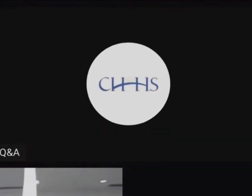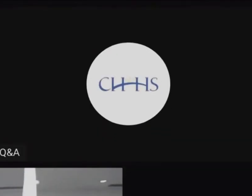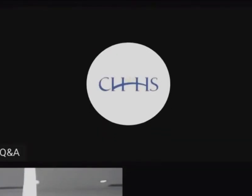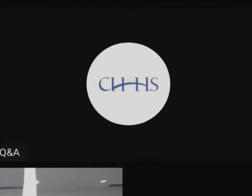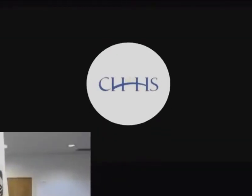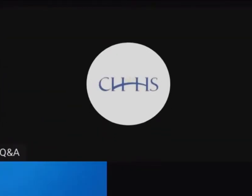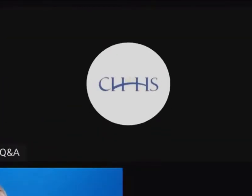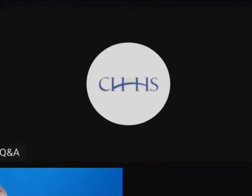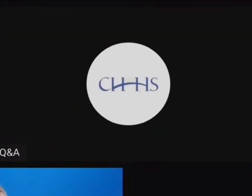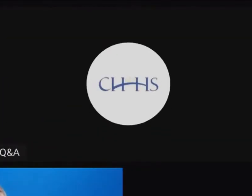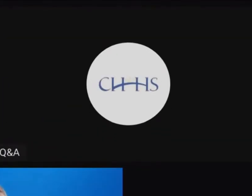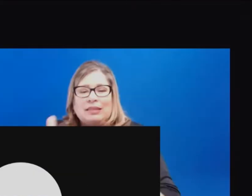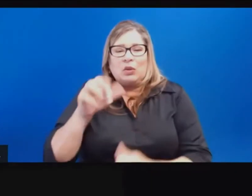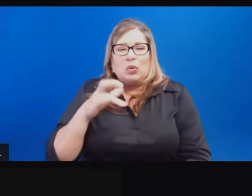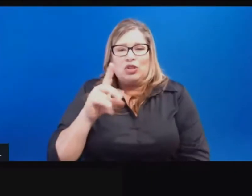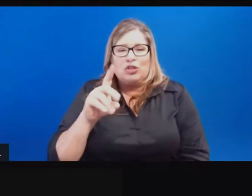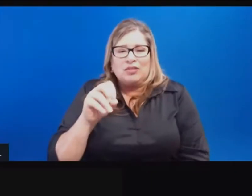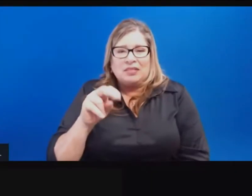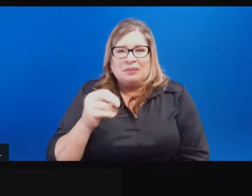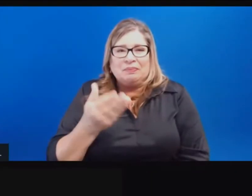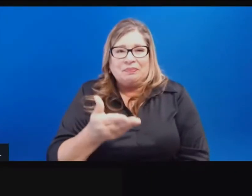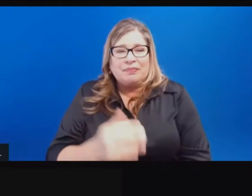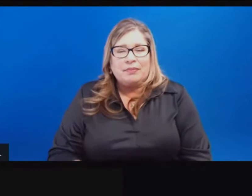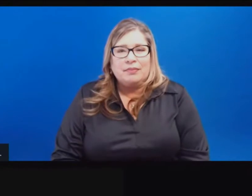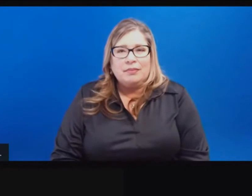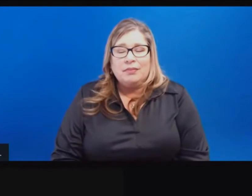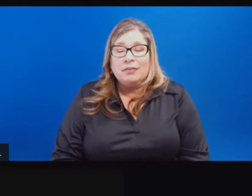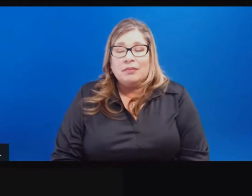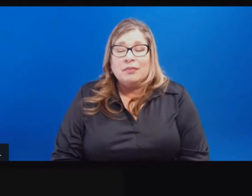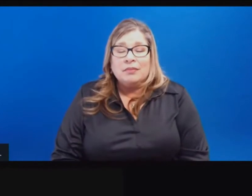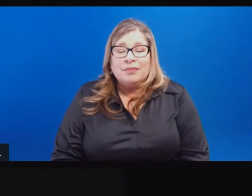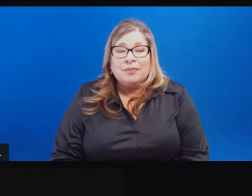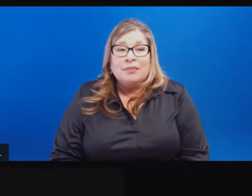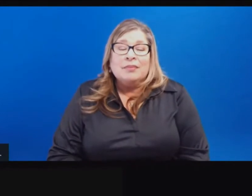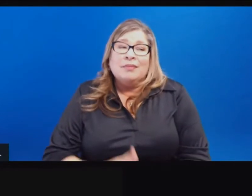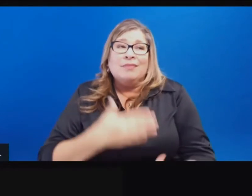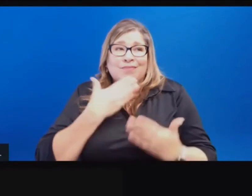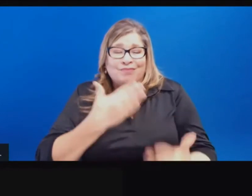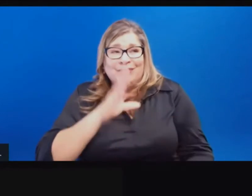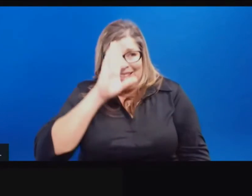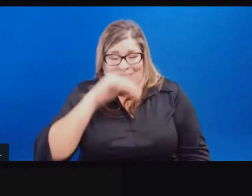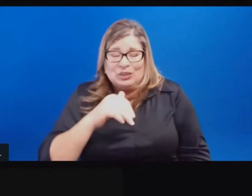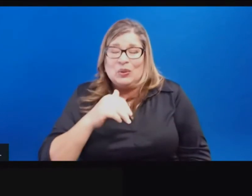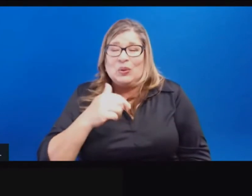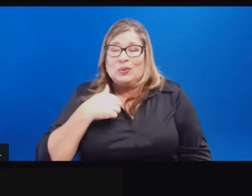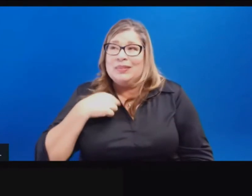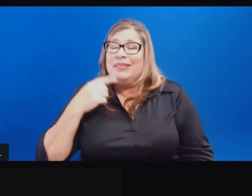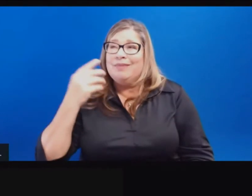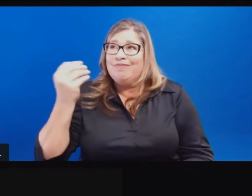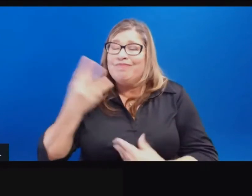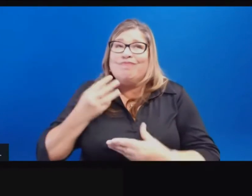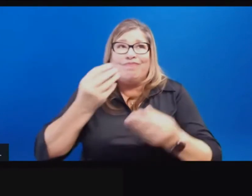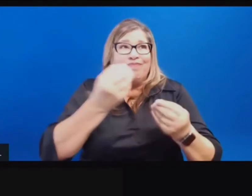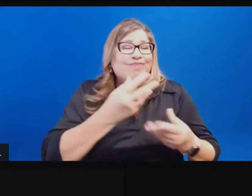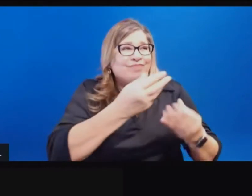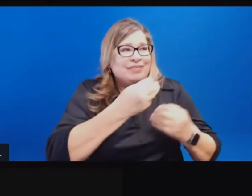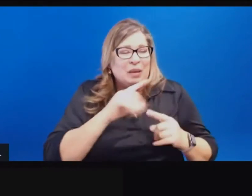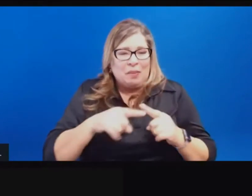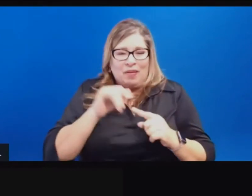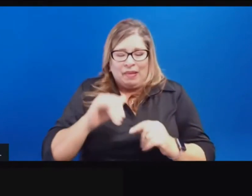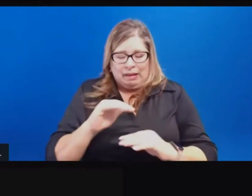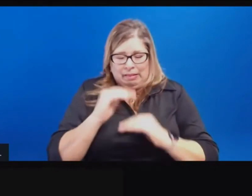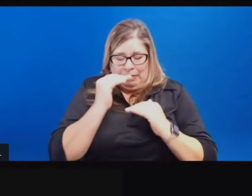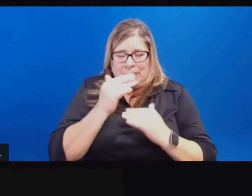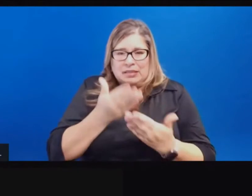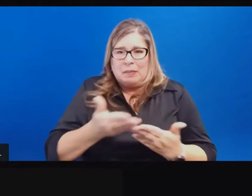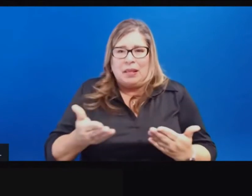I do appreciate the question and understand that we continue to hear about the frustration on the limited supply. I'm not specifically aware